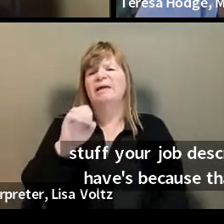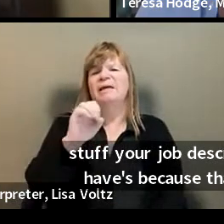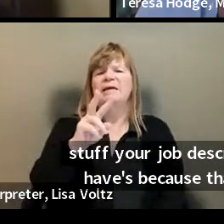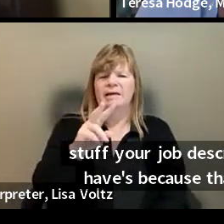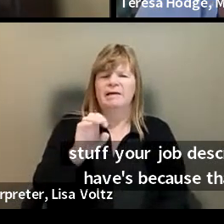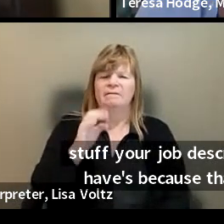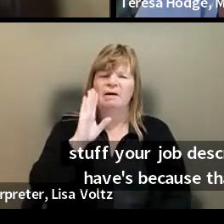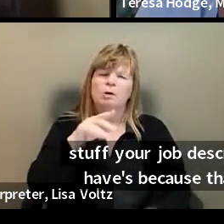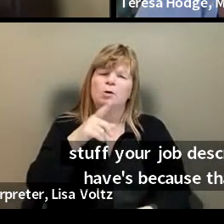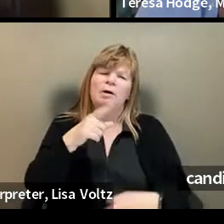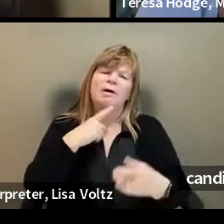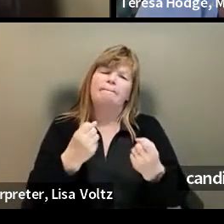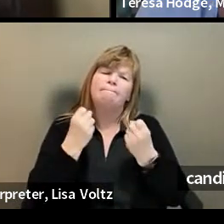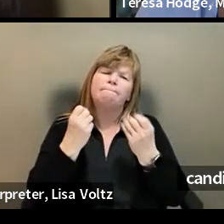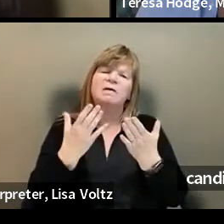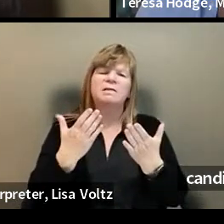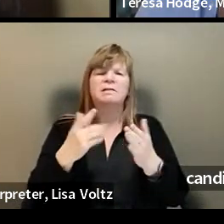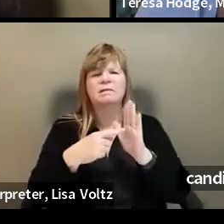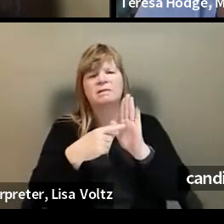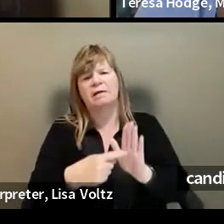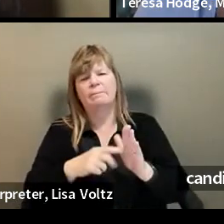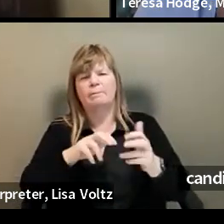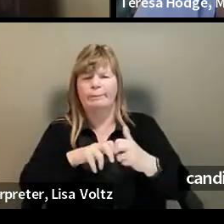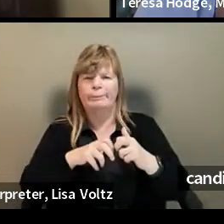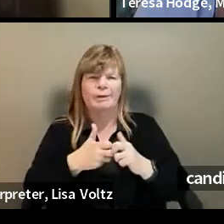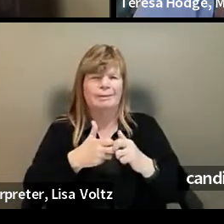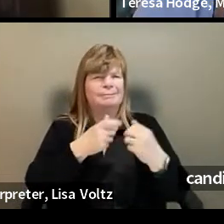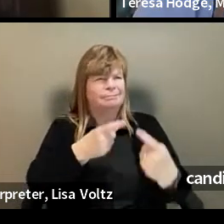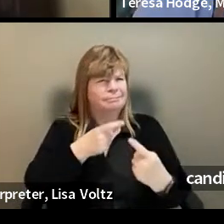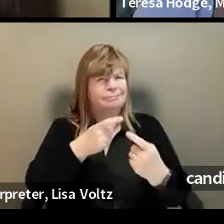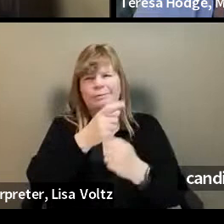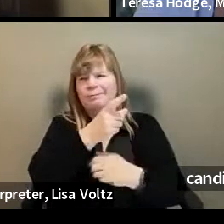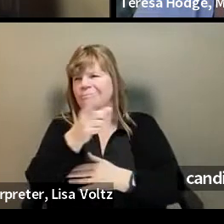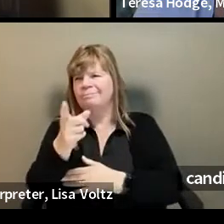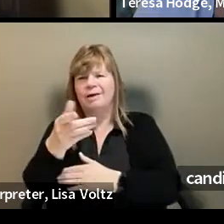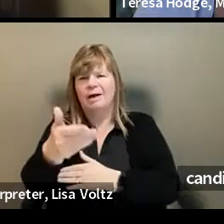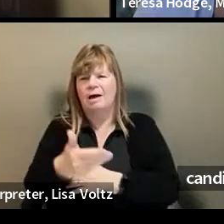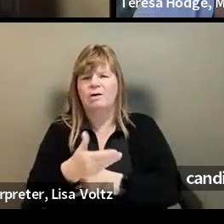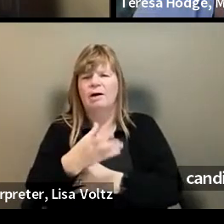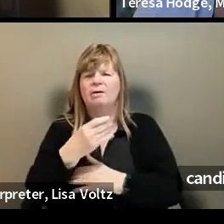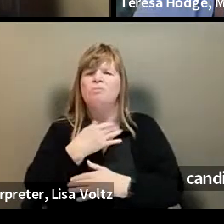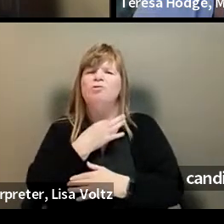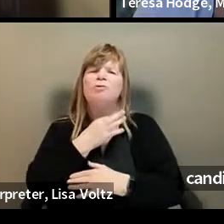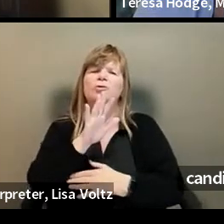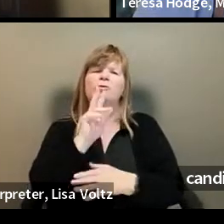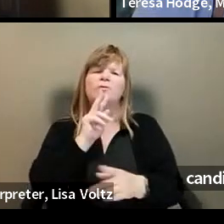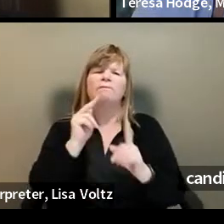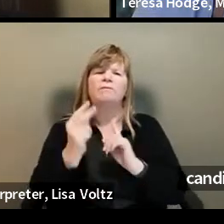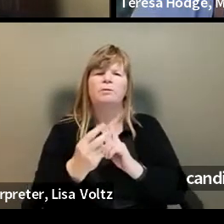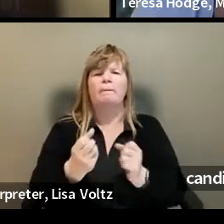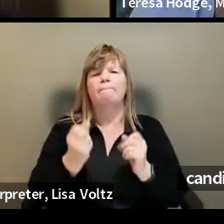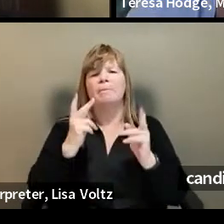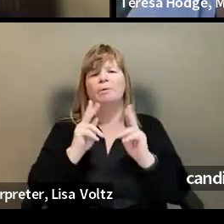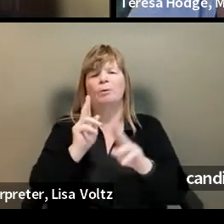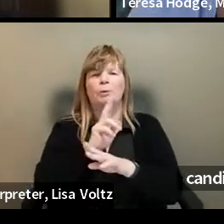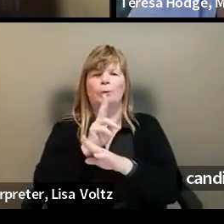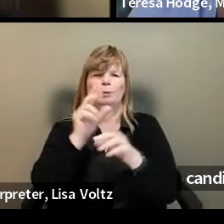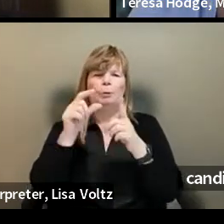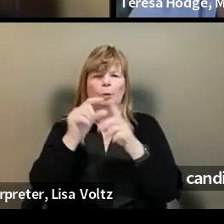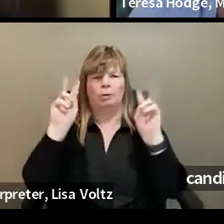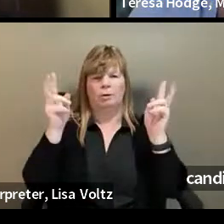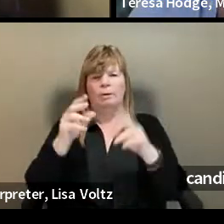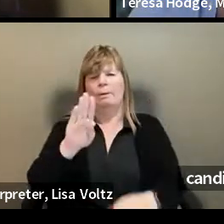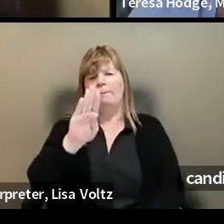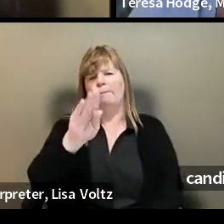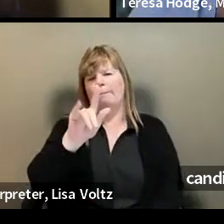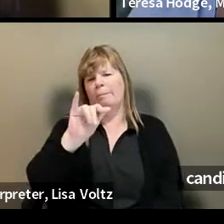examples of problematic hiring practices and also wanted to get your view. I know a lot of people use the term, blind hiring,